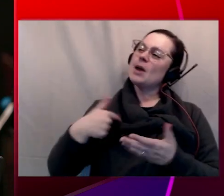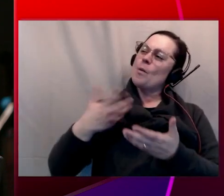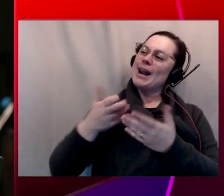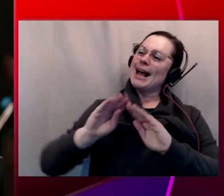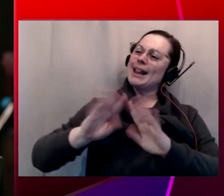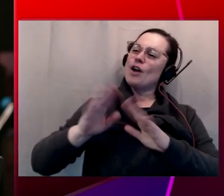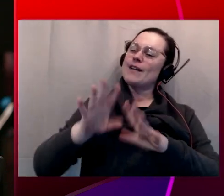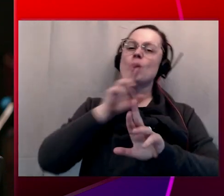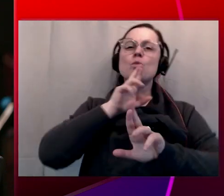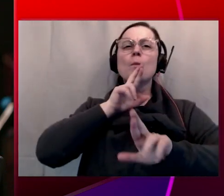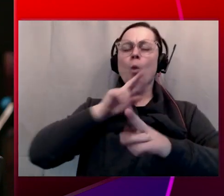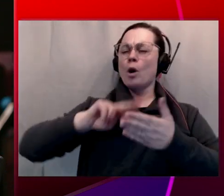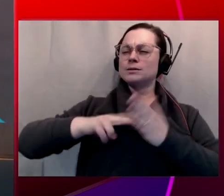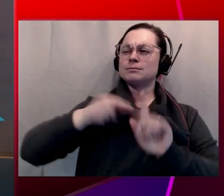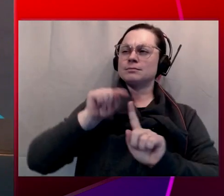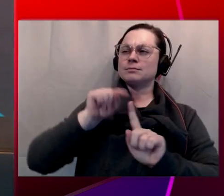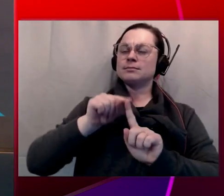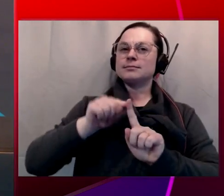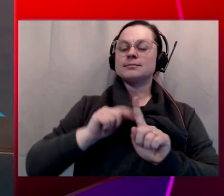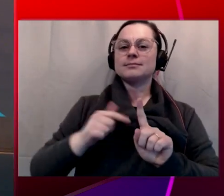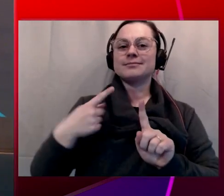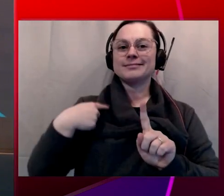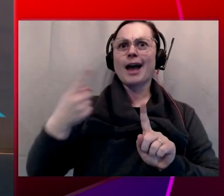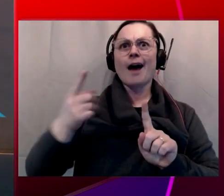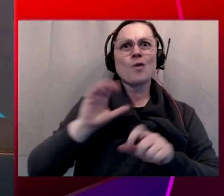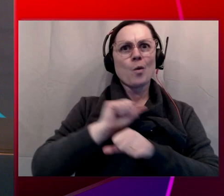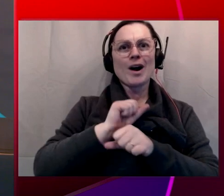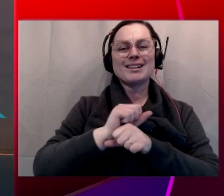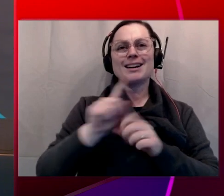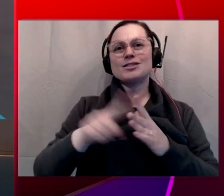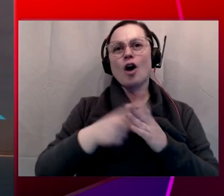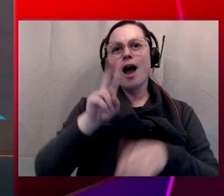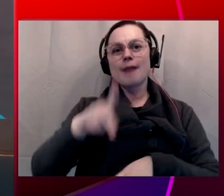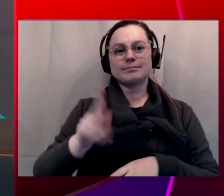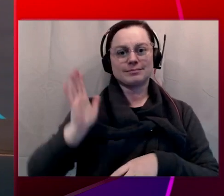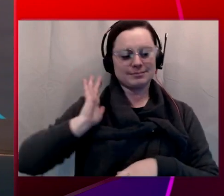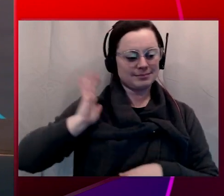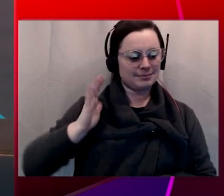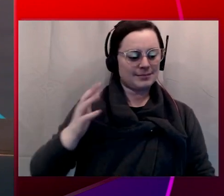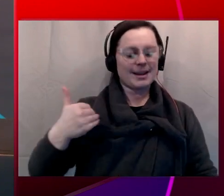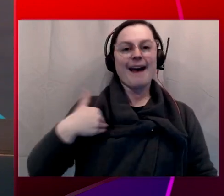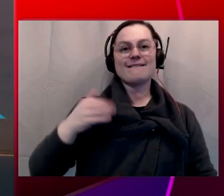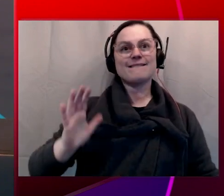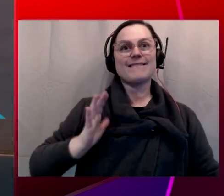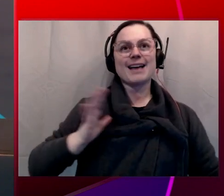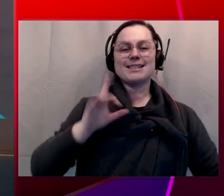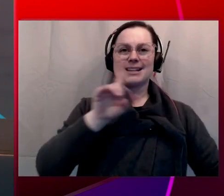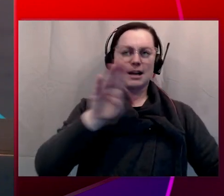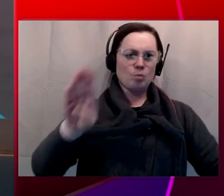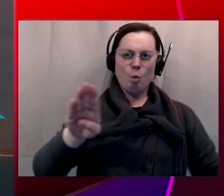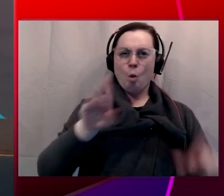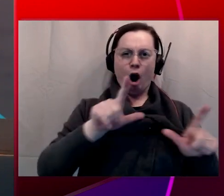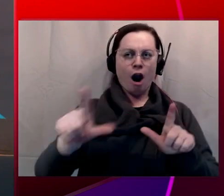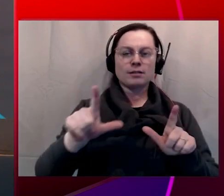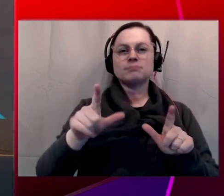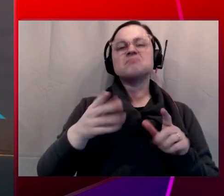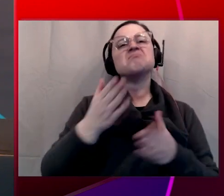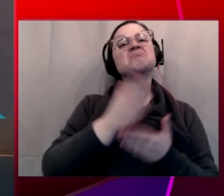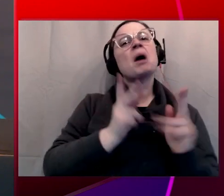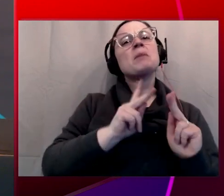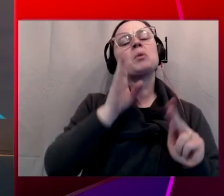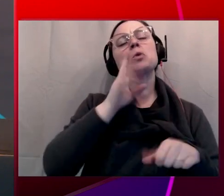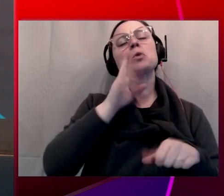reports, you know, I've worked at startups before where we had the fancy dashboard. You know, some people use them. But there was always